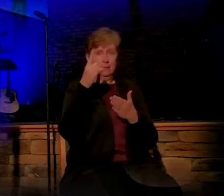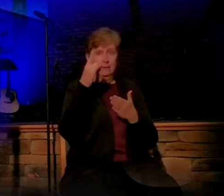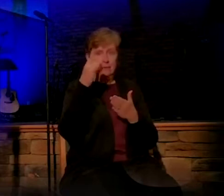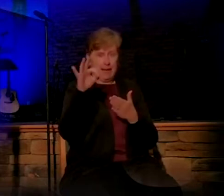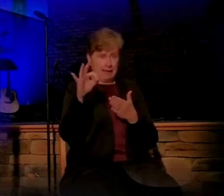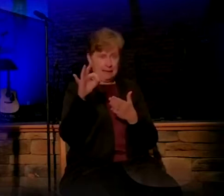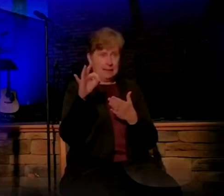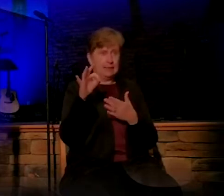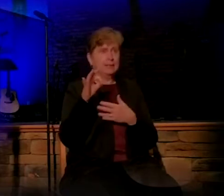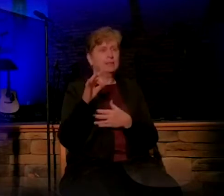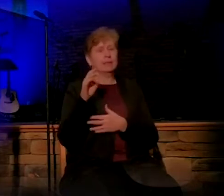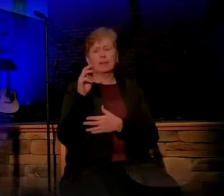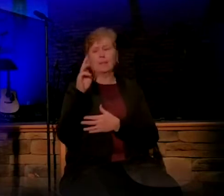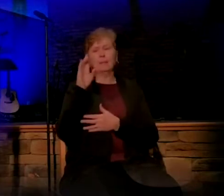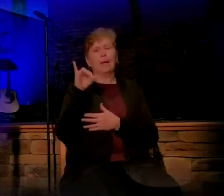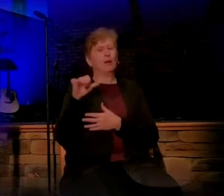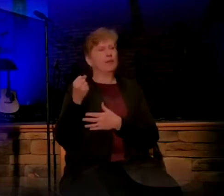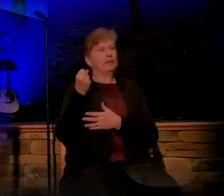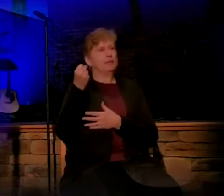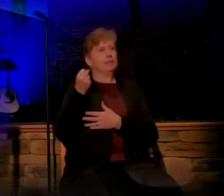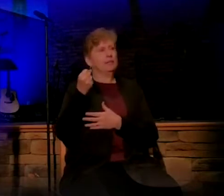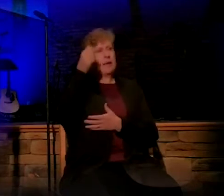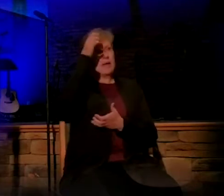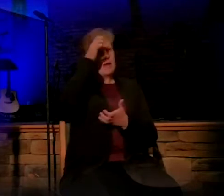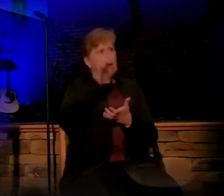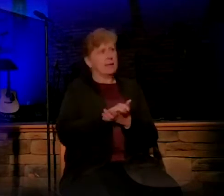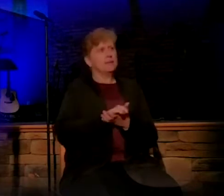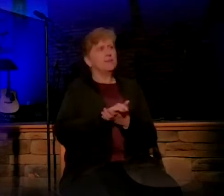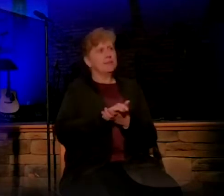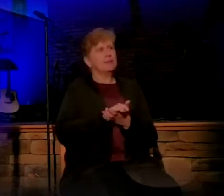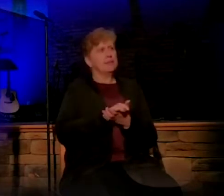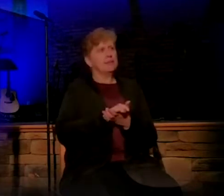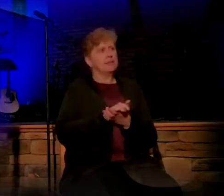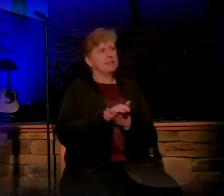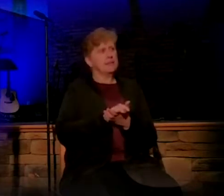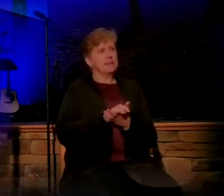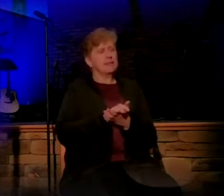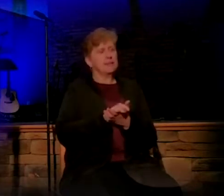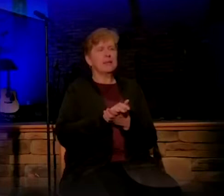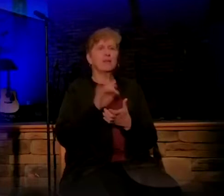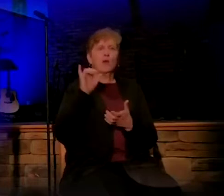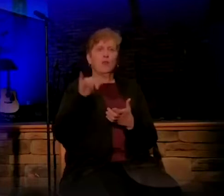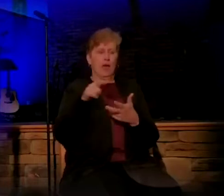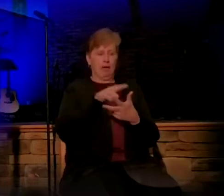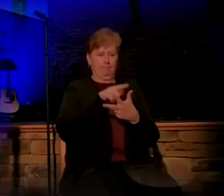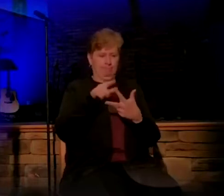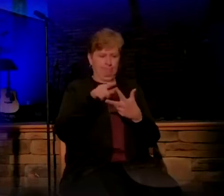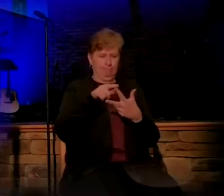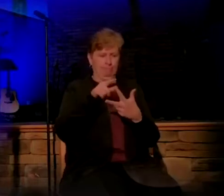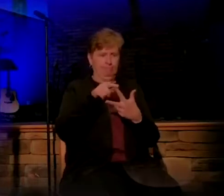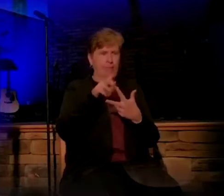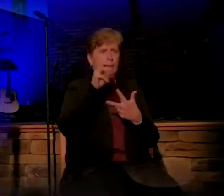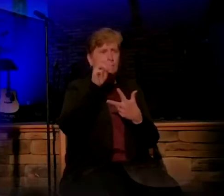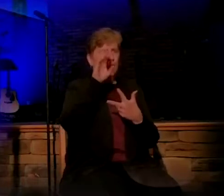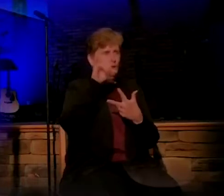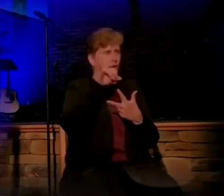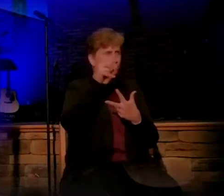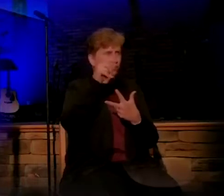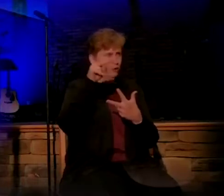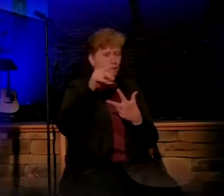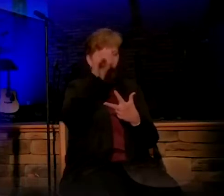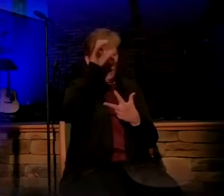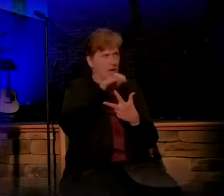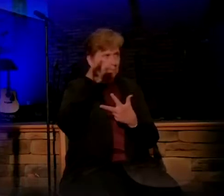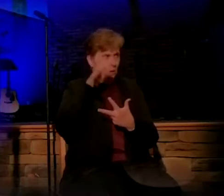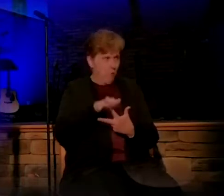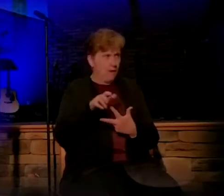as Mary's husband. So at this point, they were husband and wife, and they hadn't